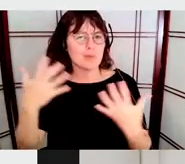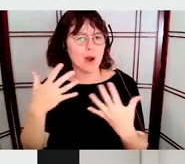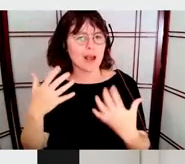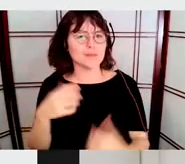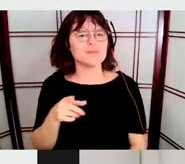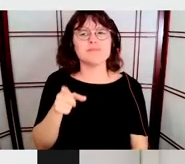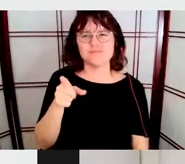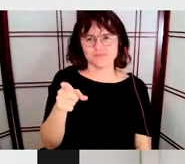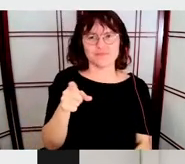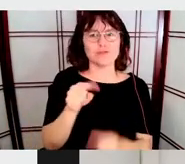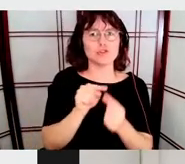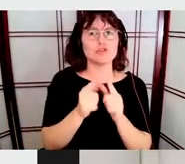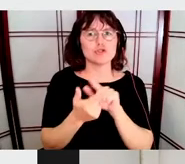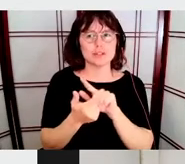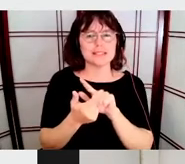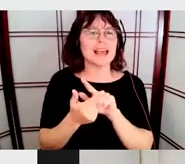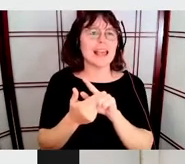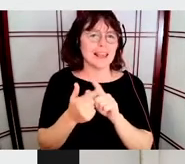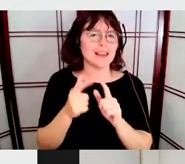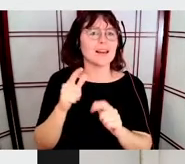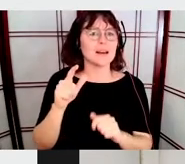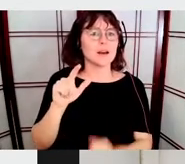Uruguay, where I'm speaking and I was born.